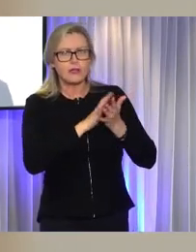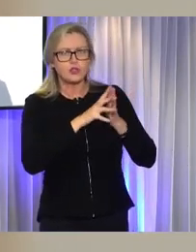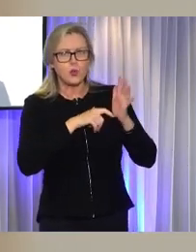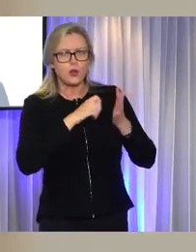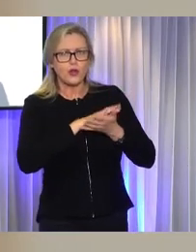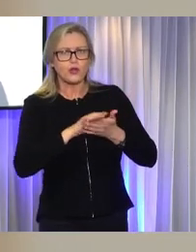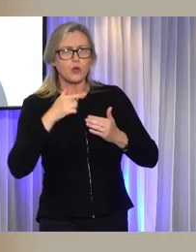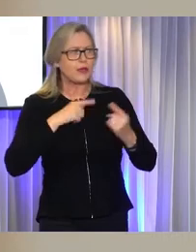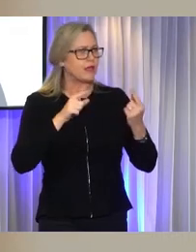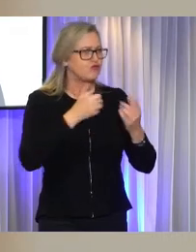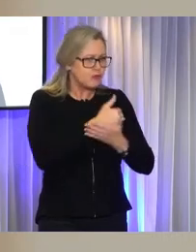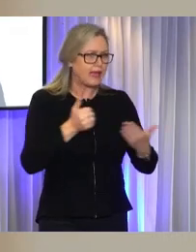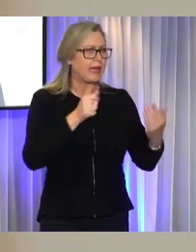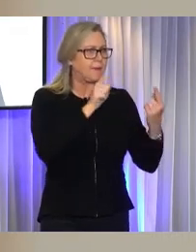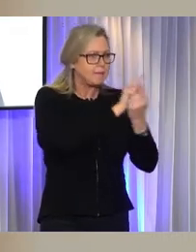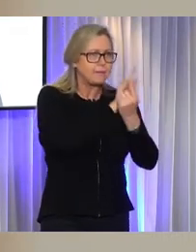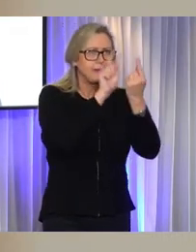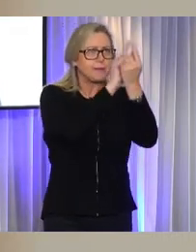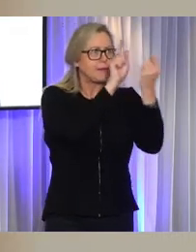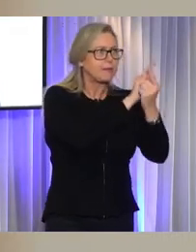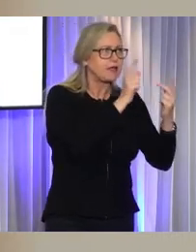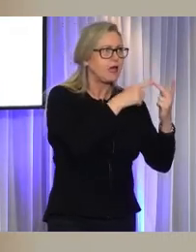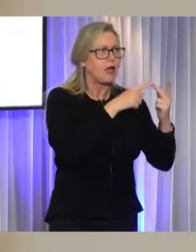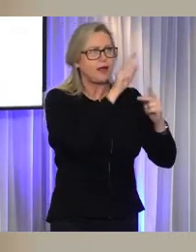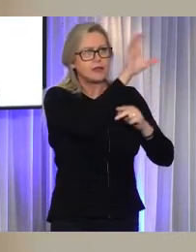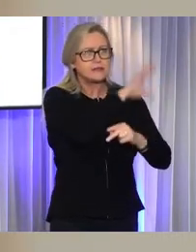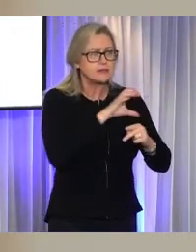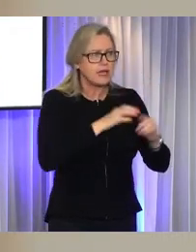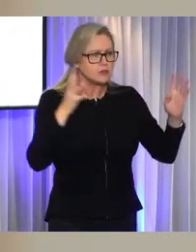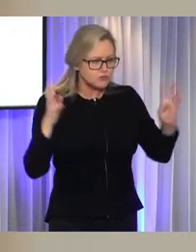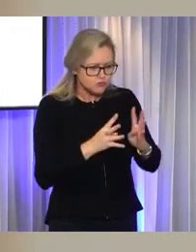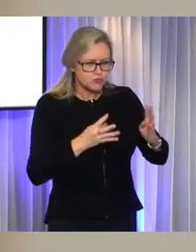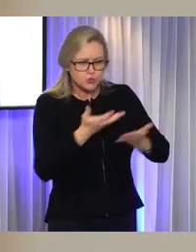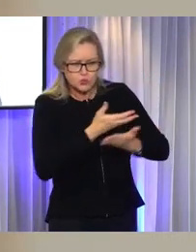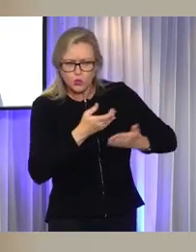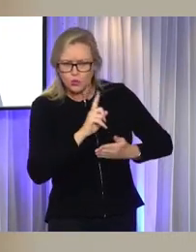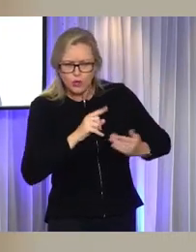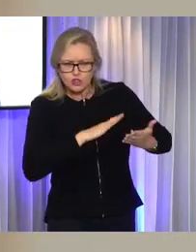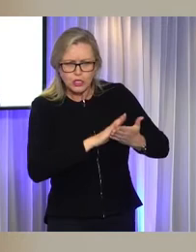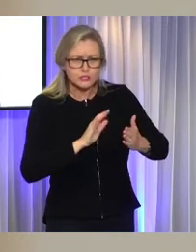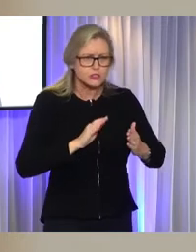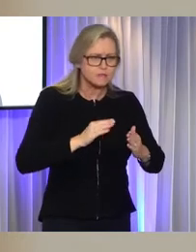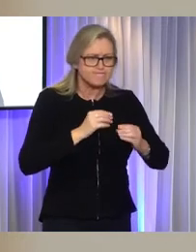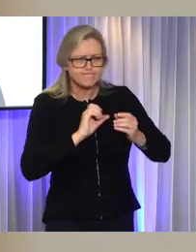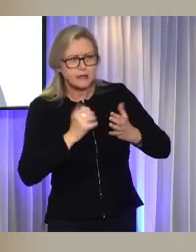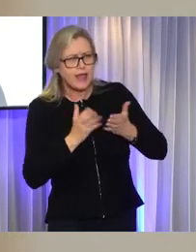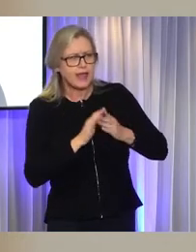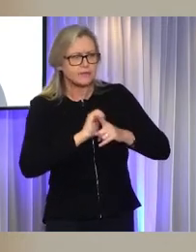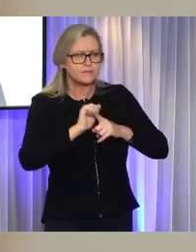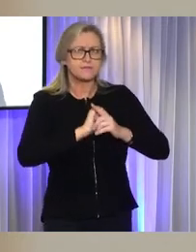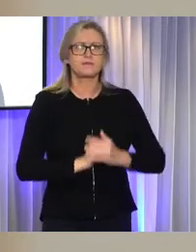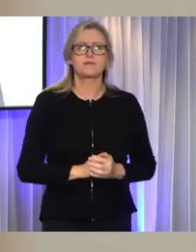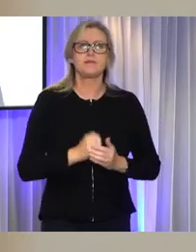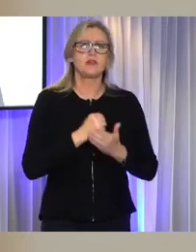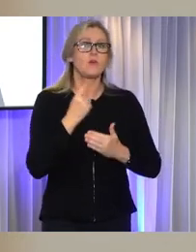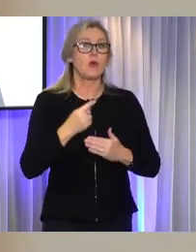ministers to put our heads together to problem solve these challenges. For example, a key issue is getting people with disability who are ready